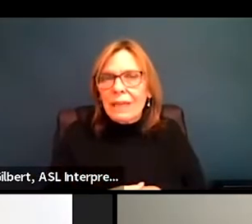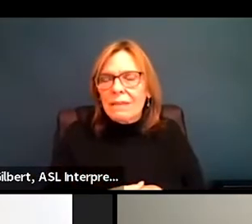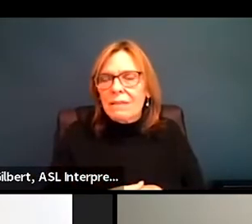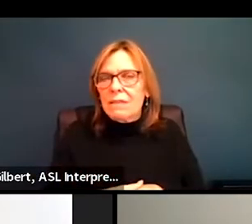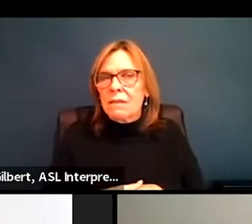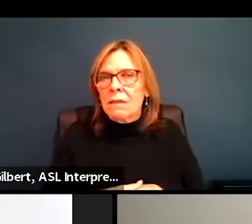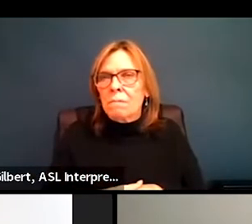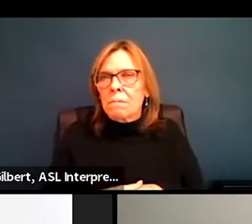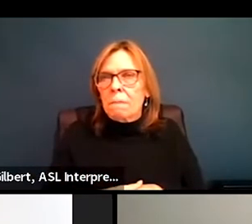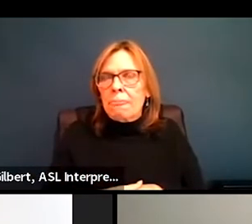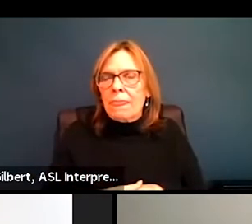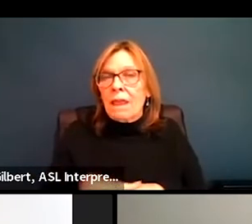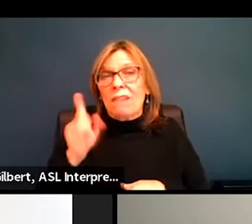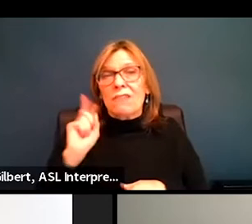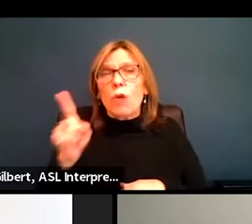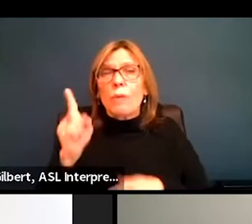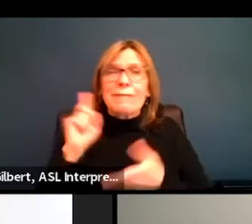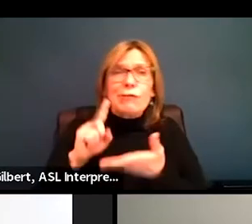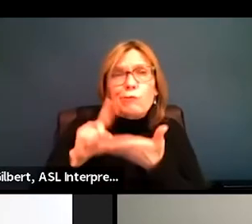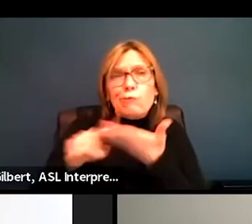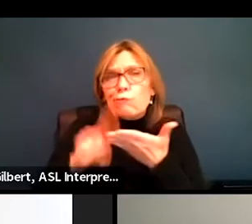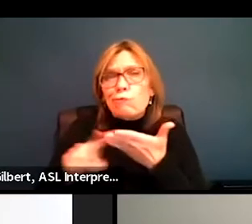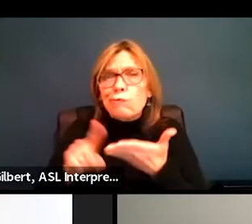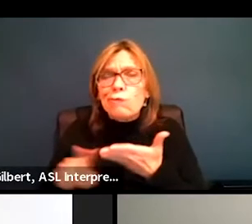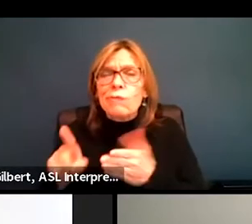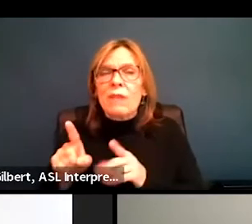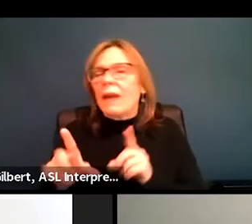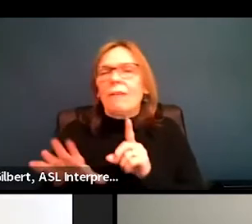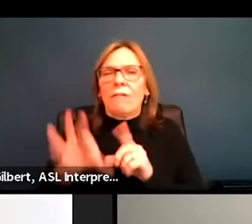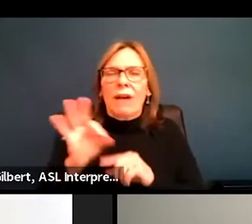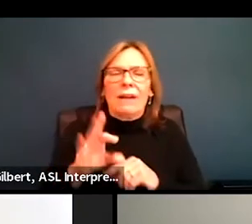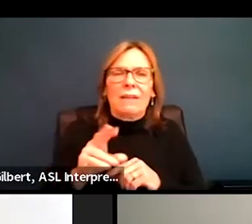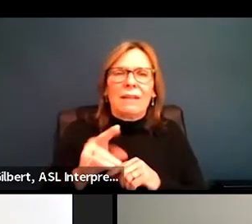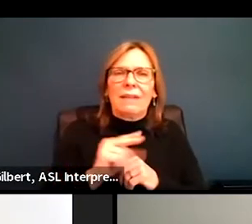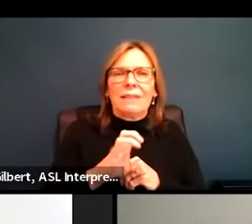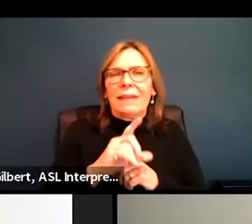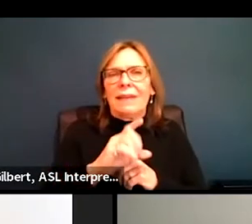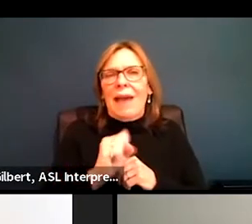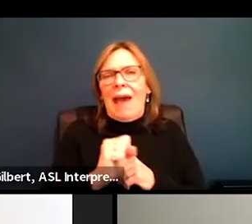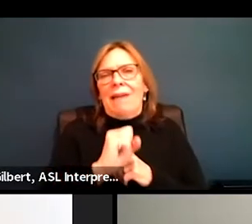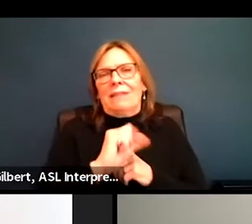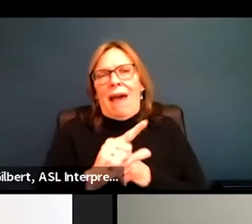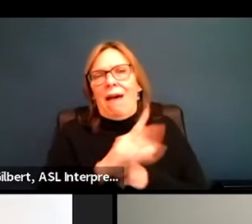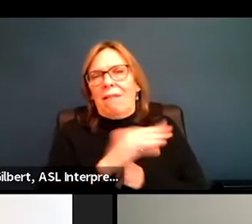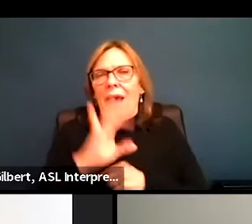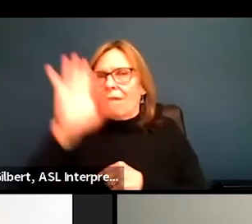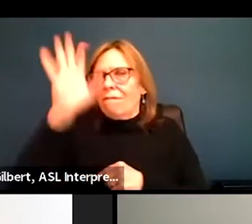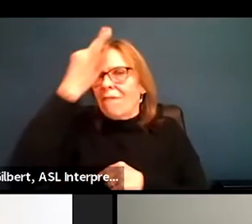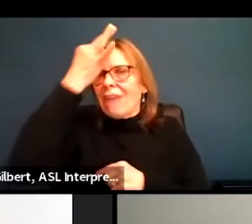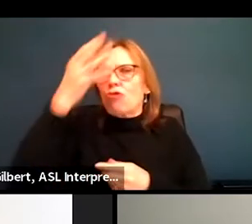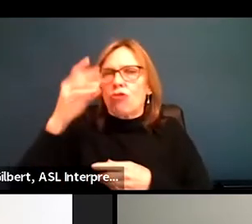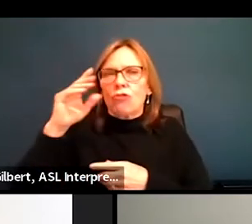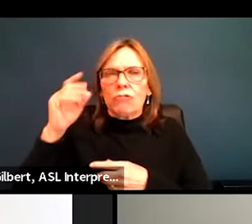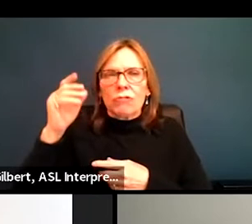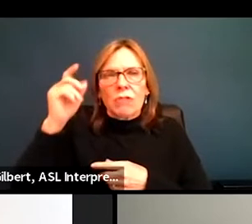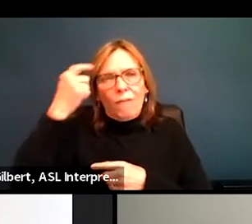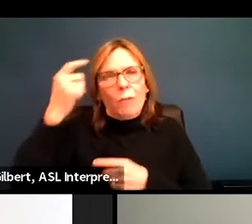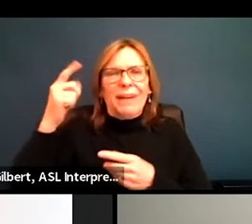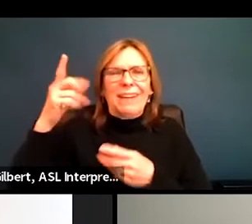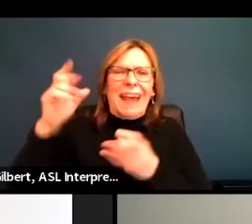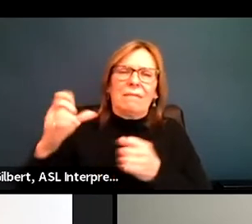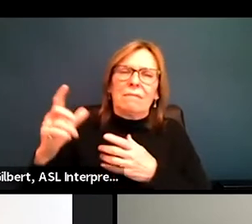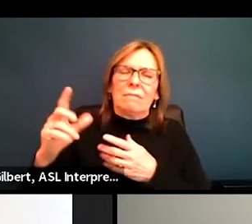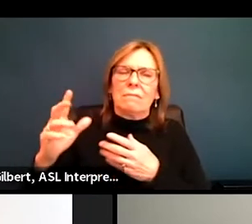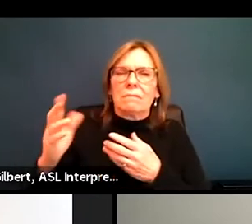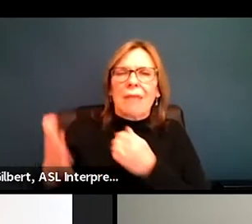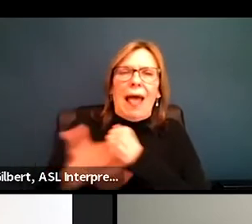you know, you find out that NCSL and the federal government can help us with this much, but we're going to need to